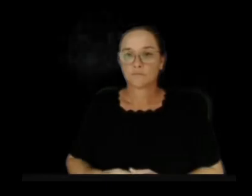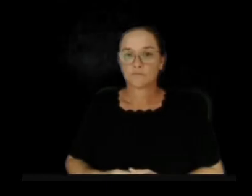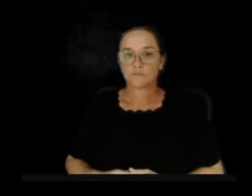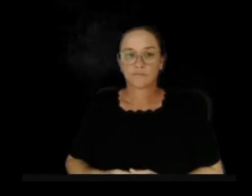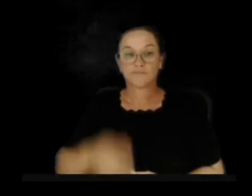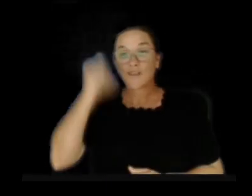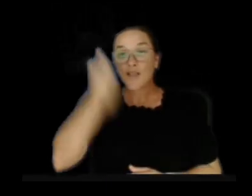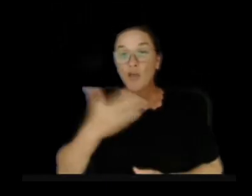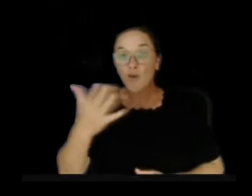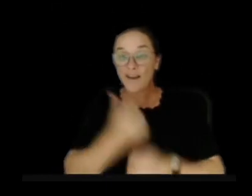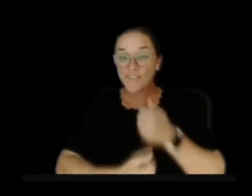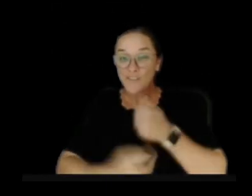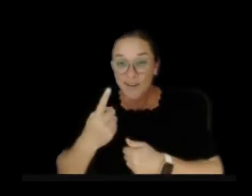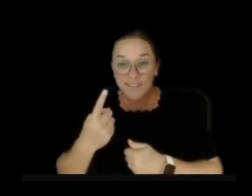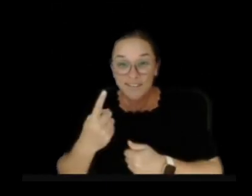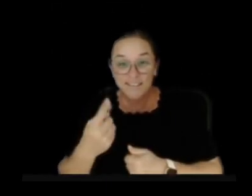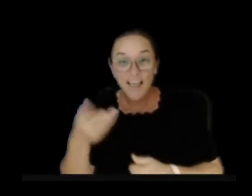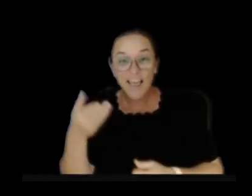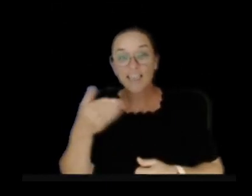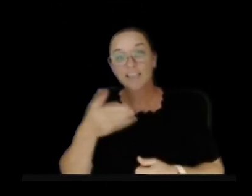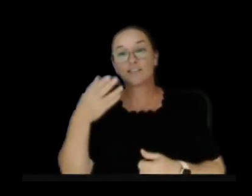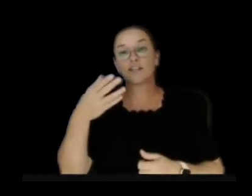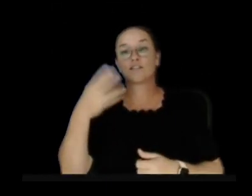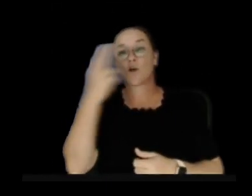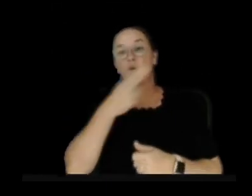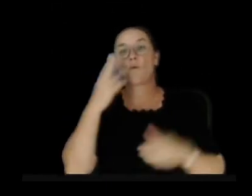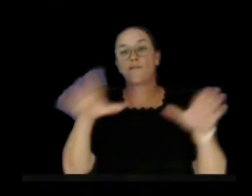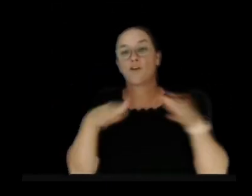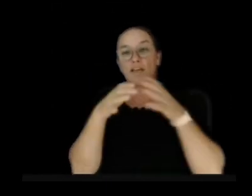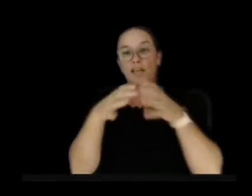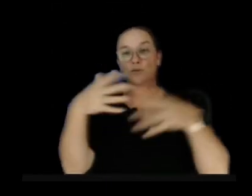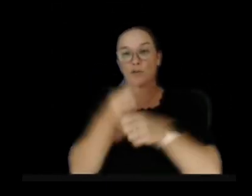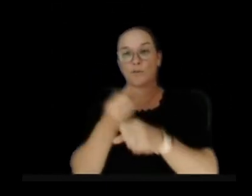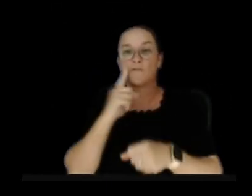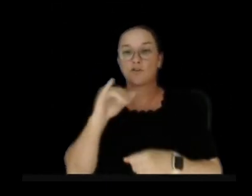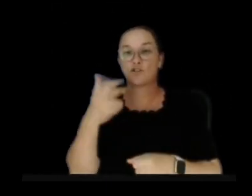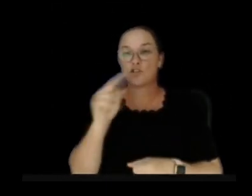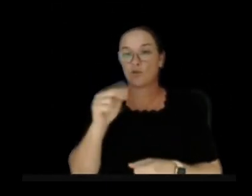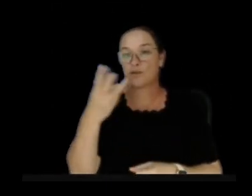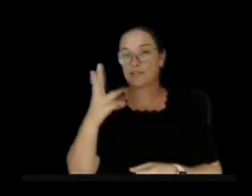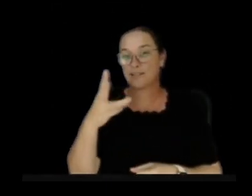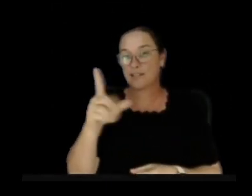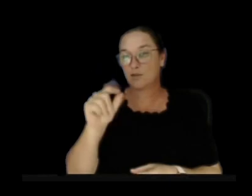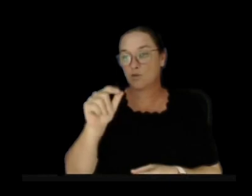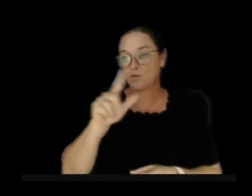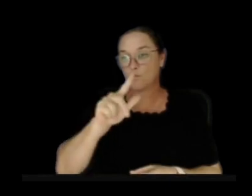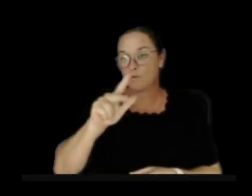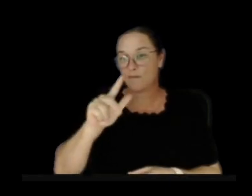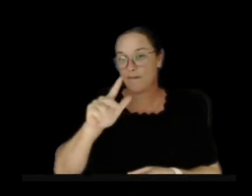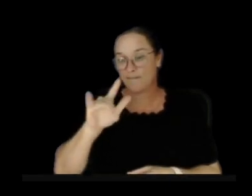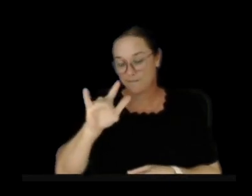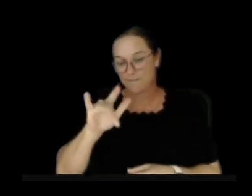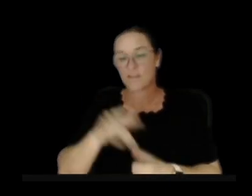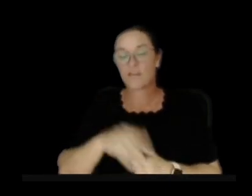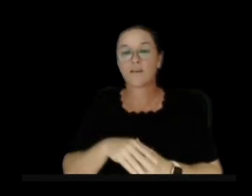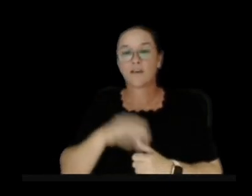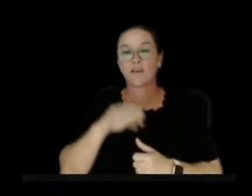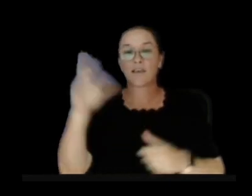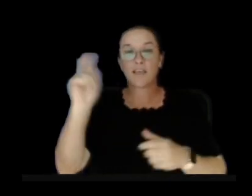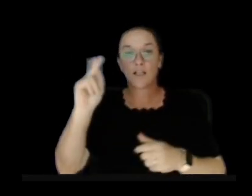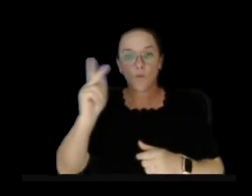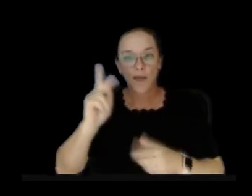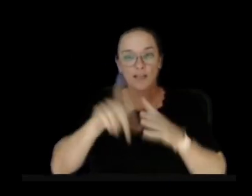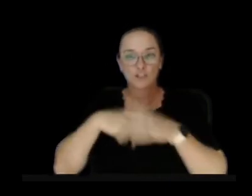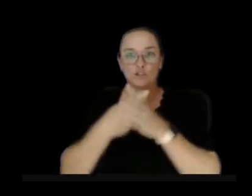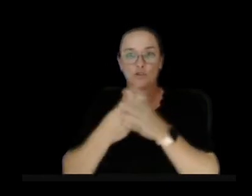Aloha everyone. This is our Hawaiian Volcano Summary for January 16th, 2025. Kilauea has resumed its eruption